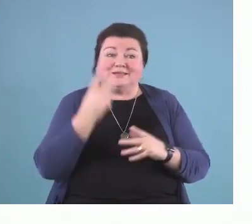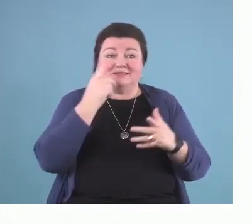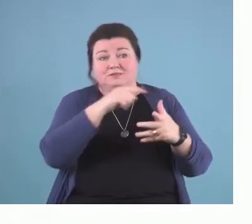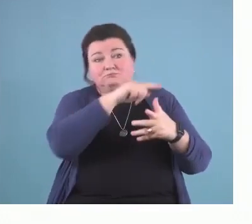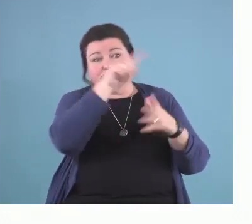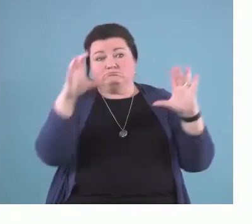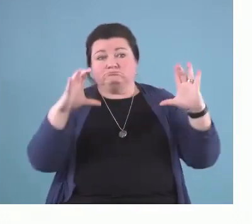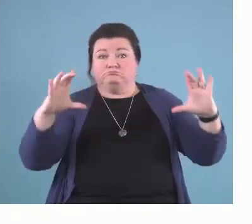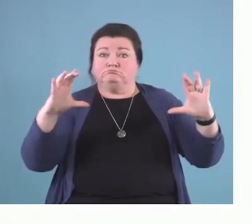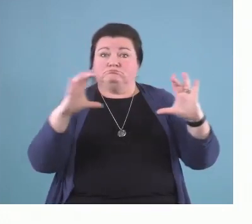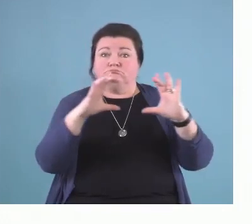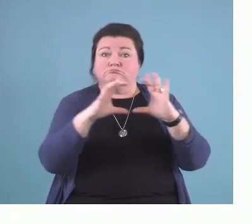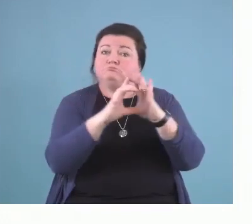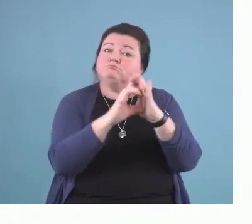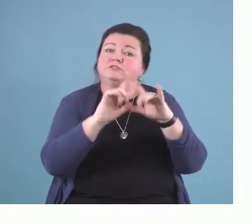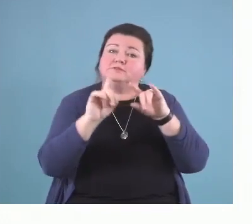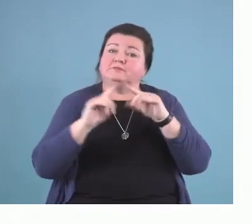at multiple different levels.